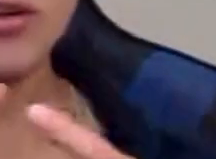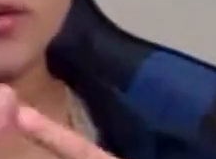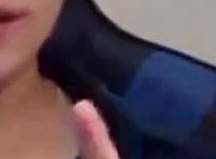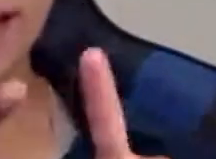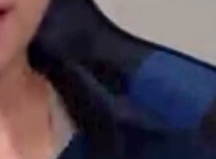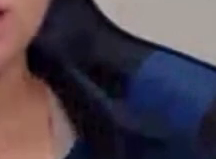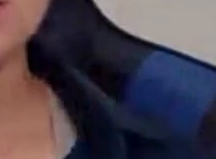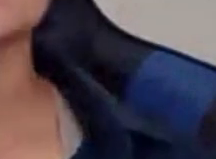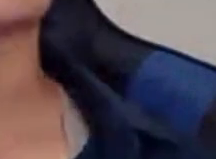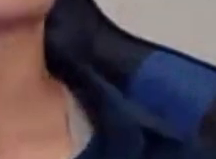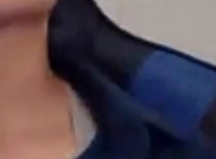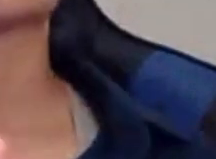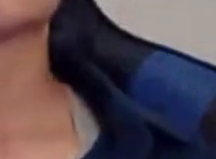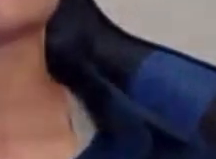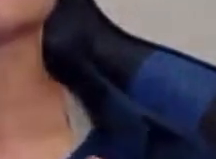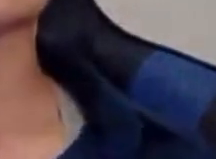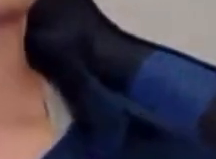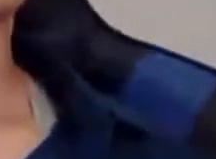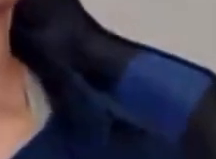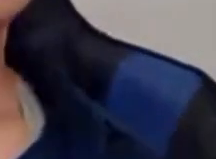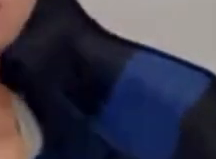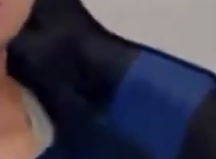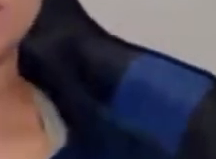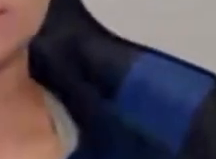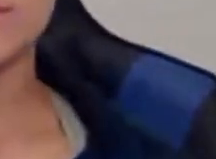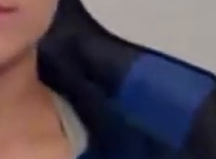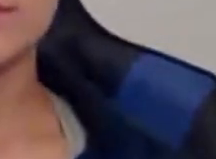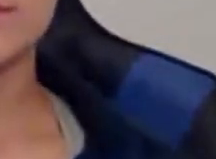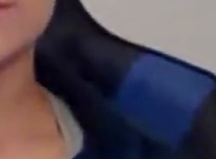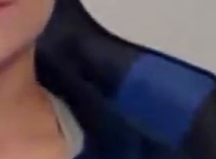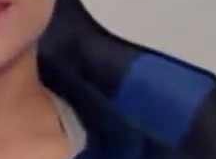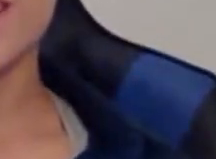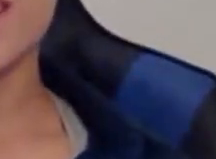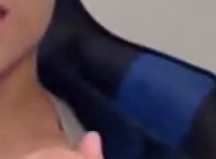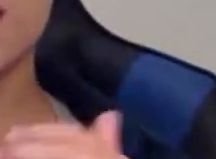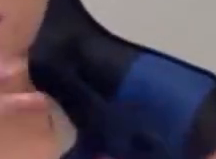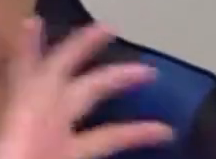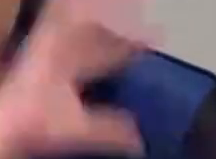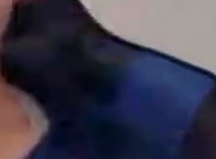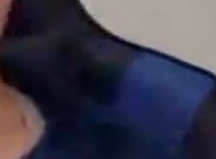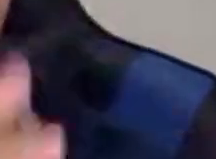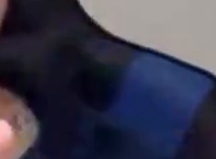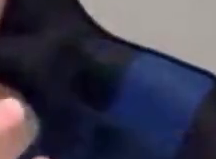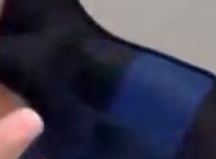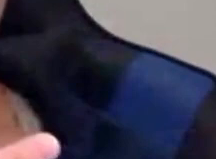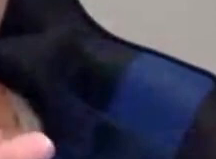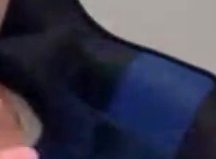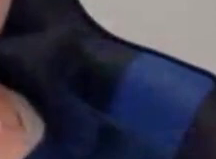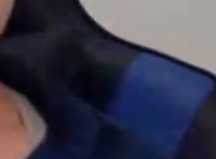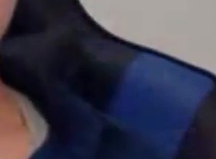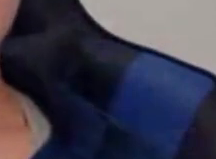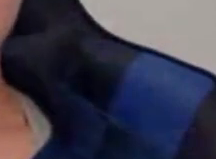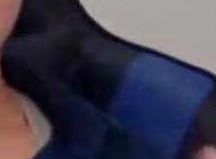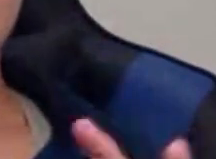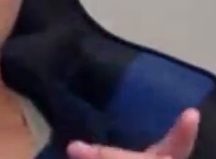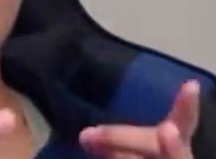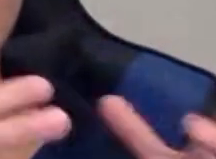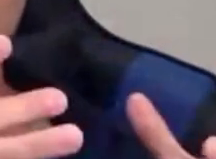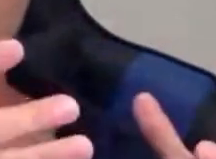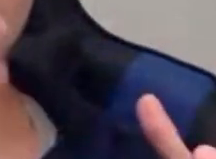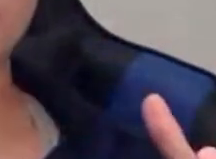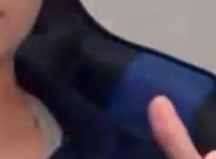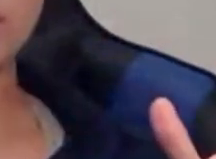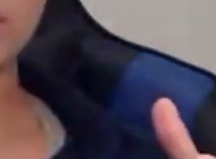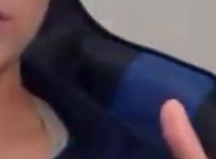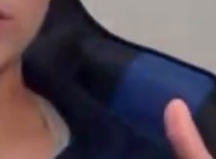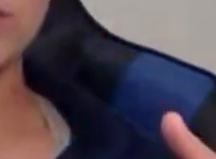that are experienced by trans feminine people and by trans femmes in comparison,